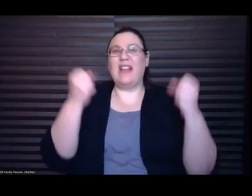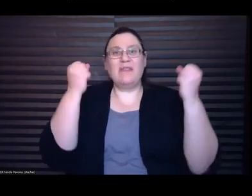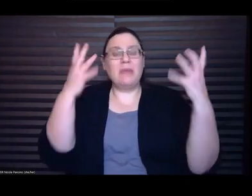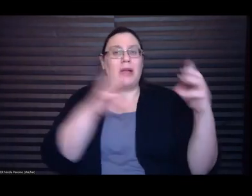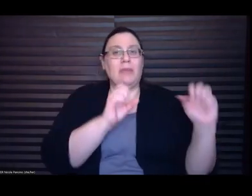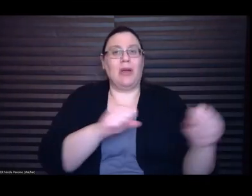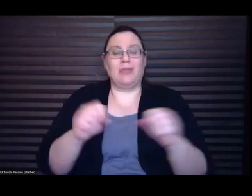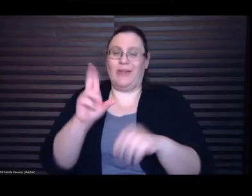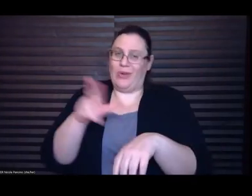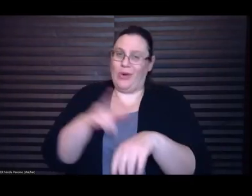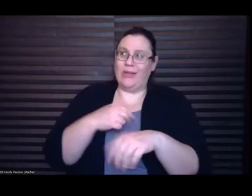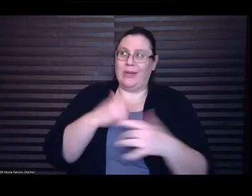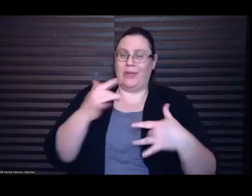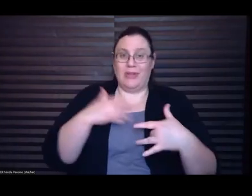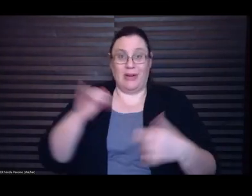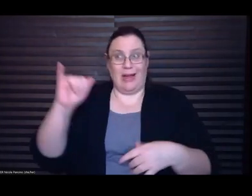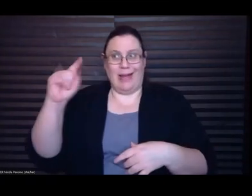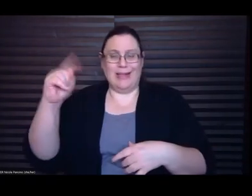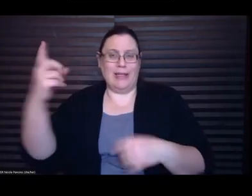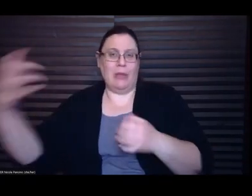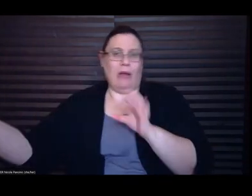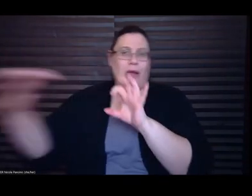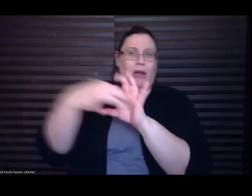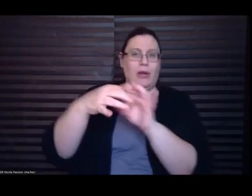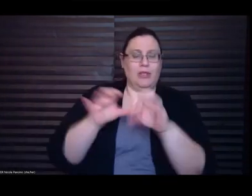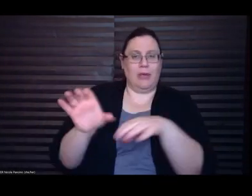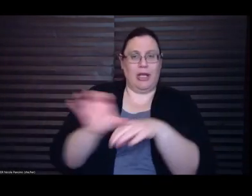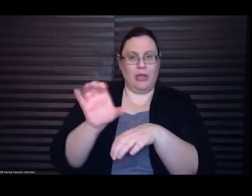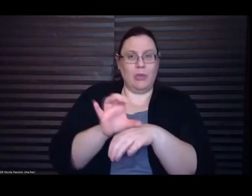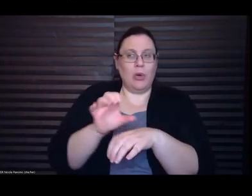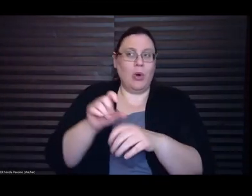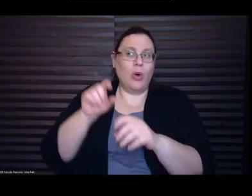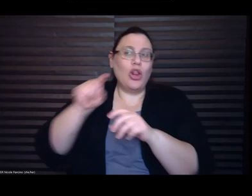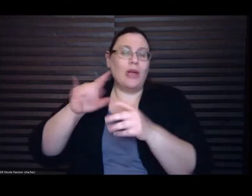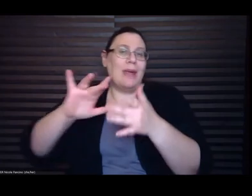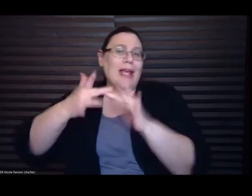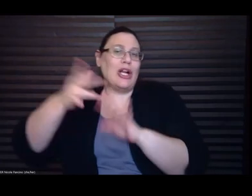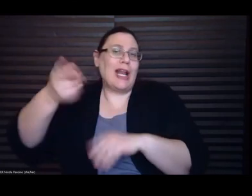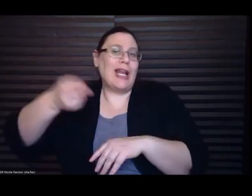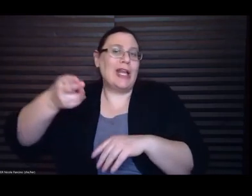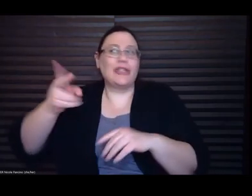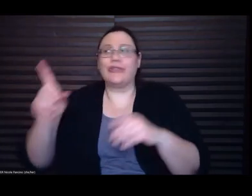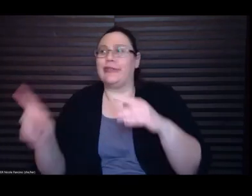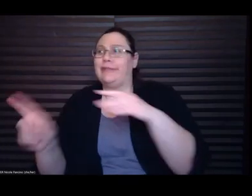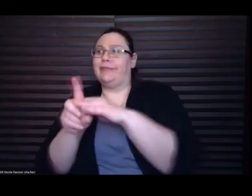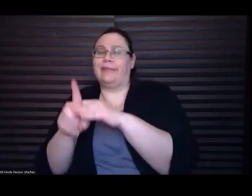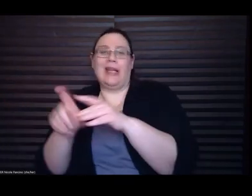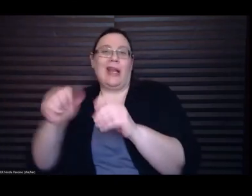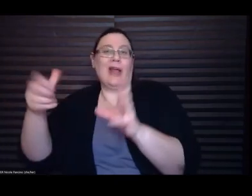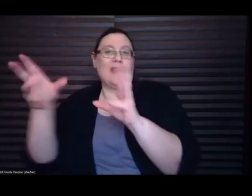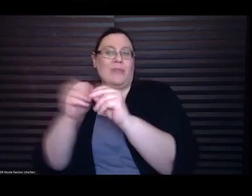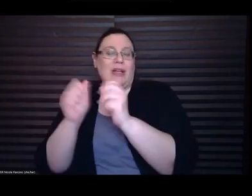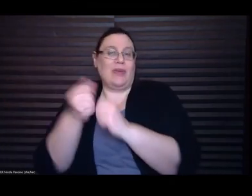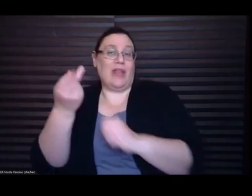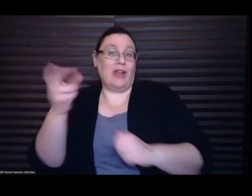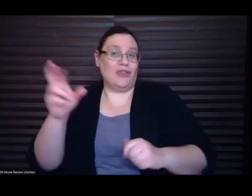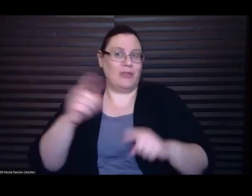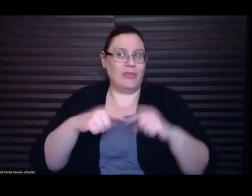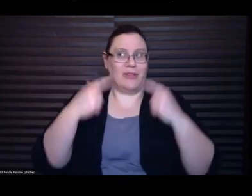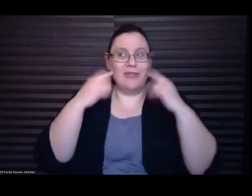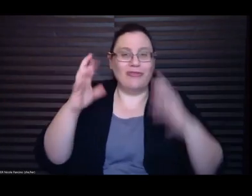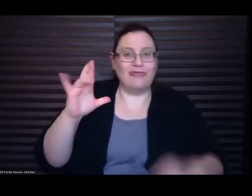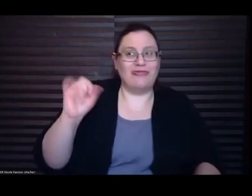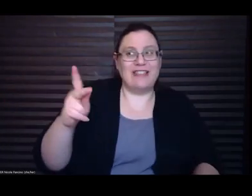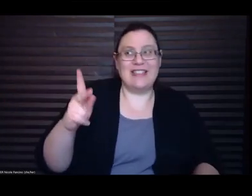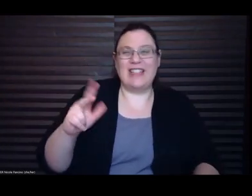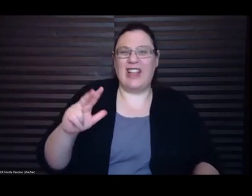history warranting yet another meeting with HR. But the risk, the thrill of a third pair of unseen eyes, the idea that some in the office